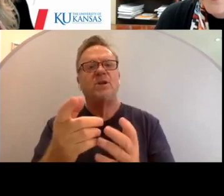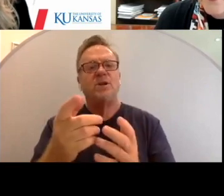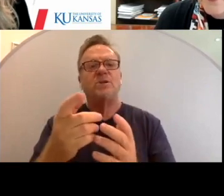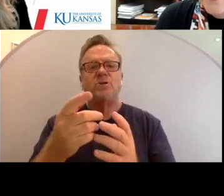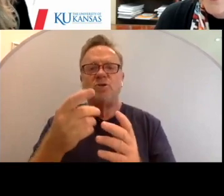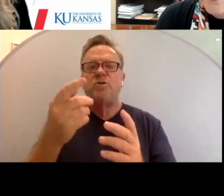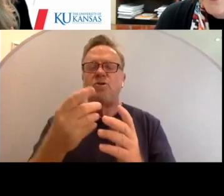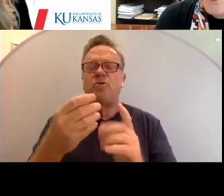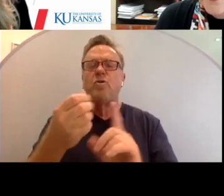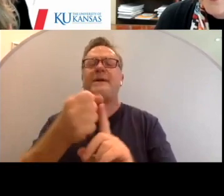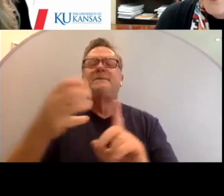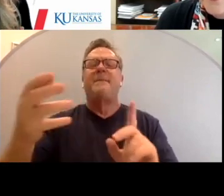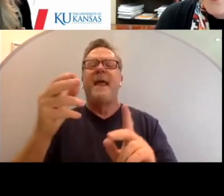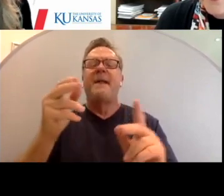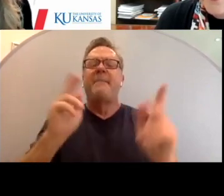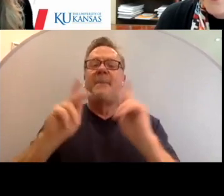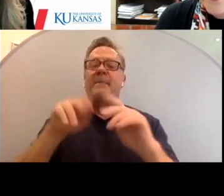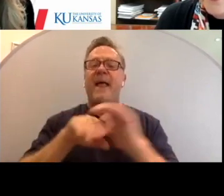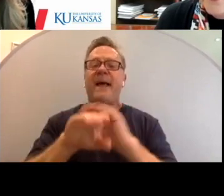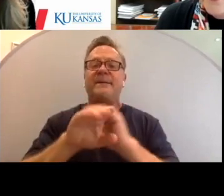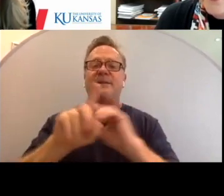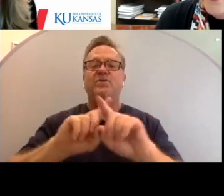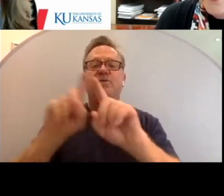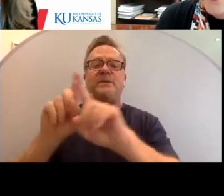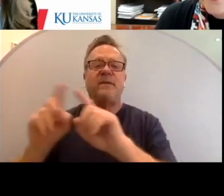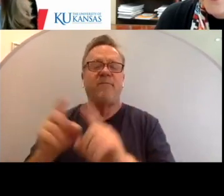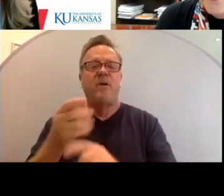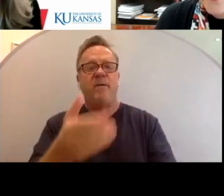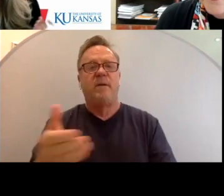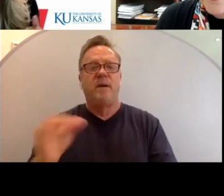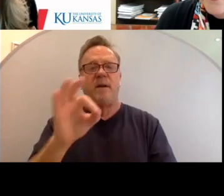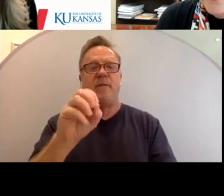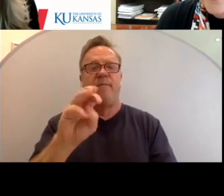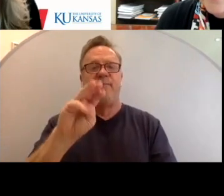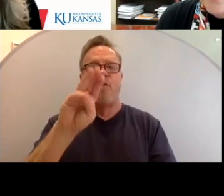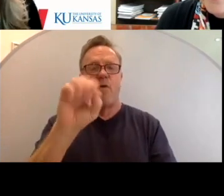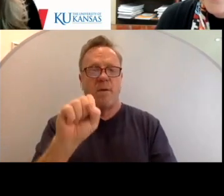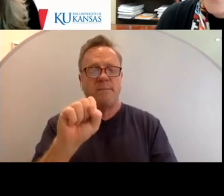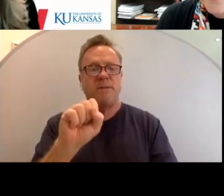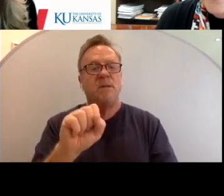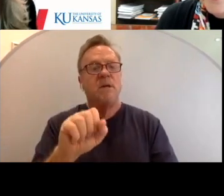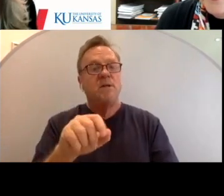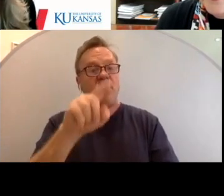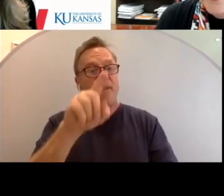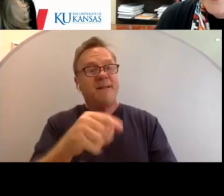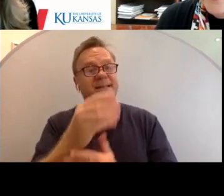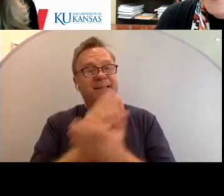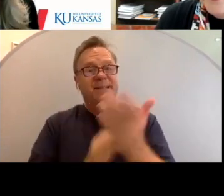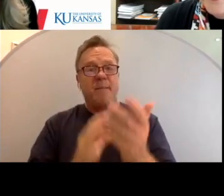people's access to different forums. So this is some of the experience we've had. Next slide please.